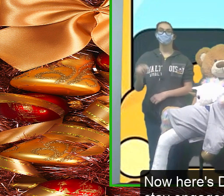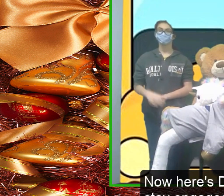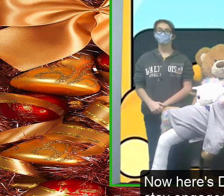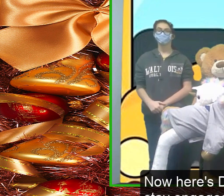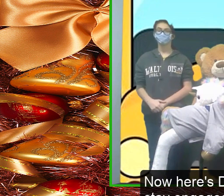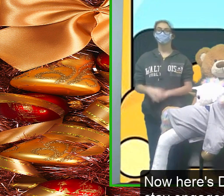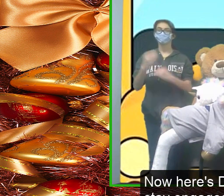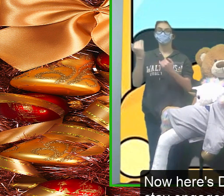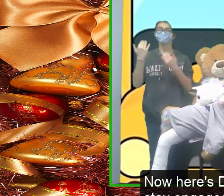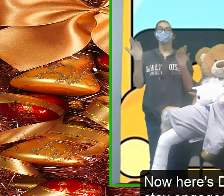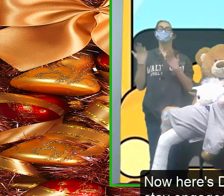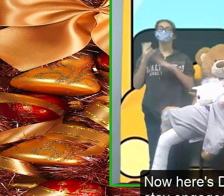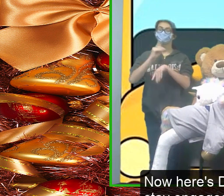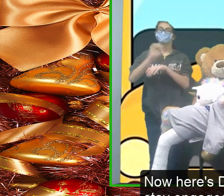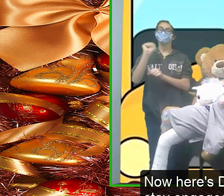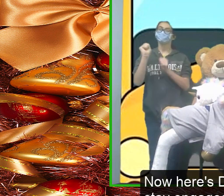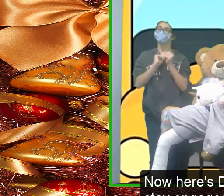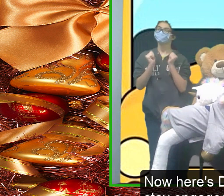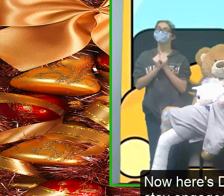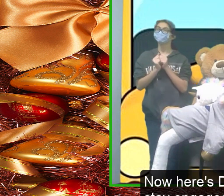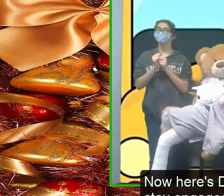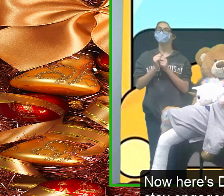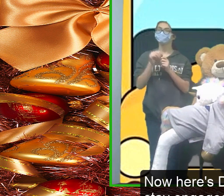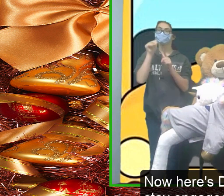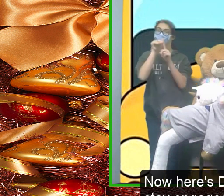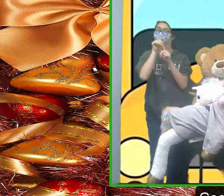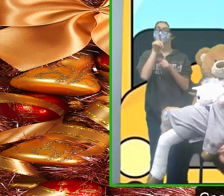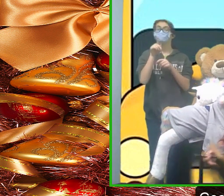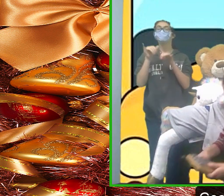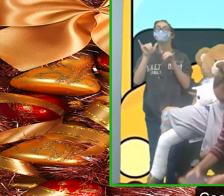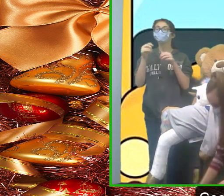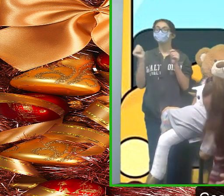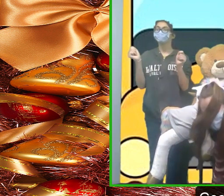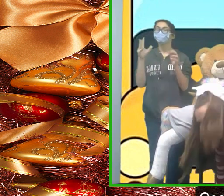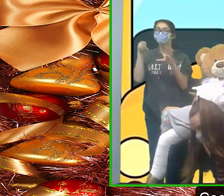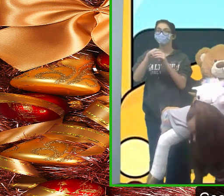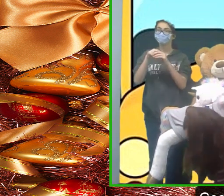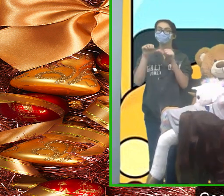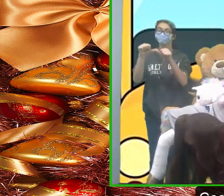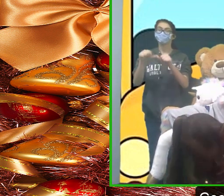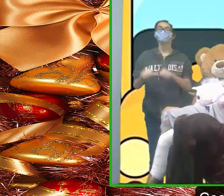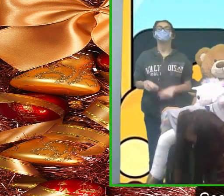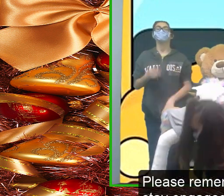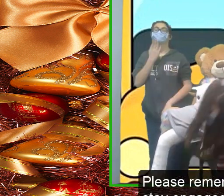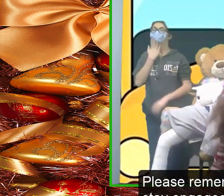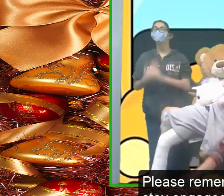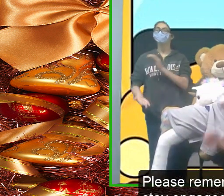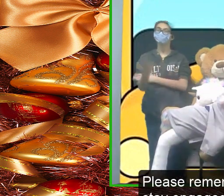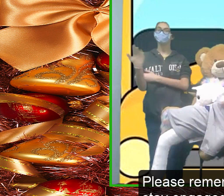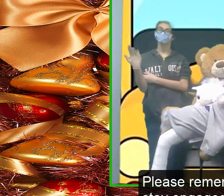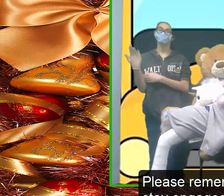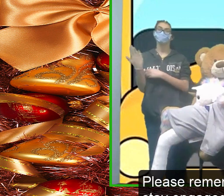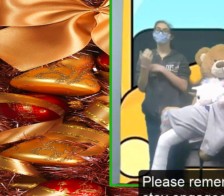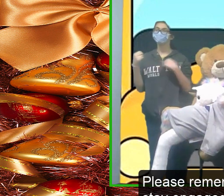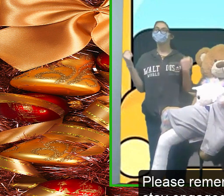now here's dr salas reminding you guys to stay engaged good morning everybody please